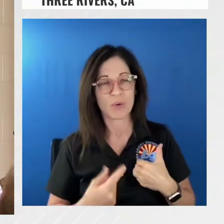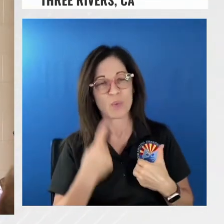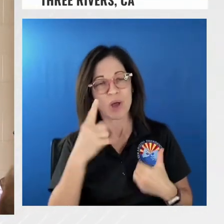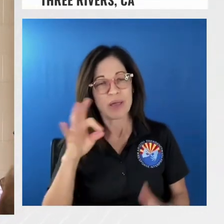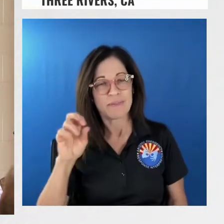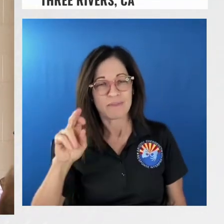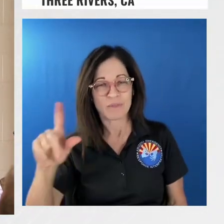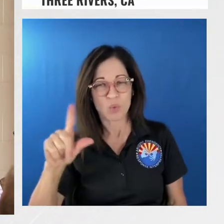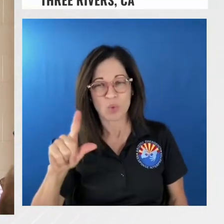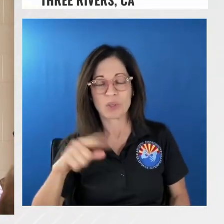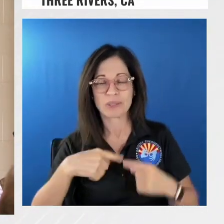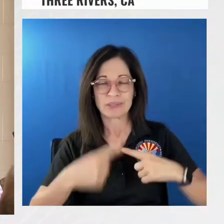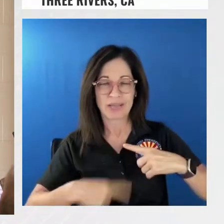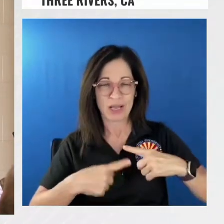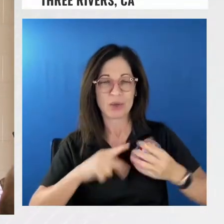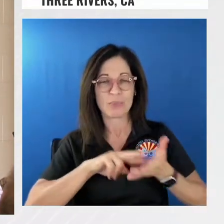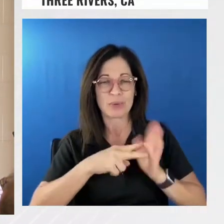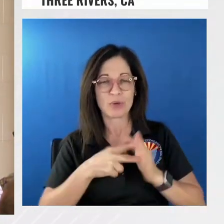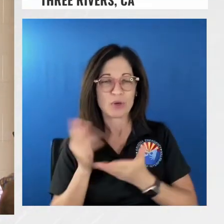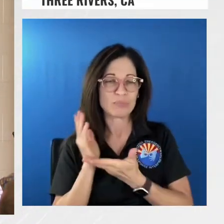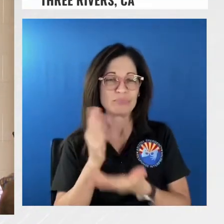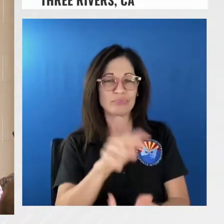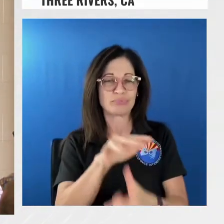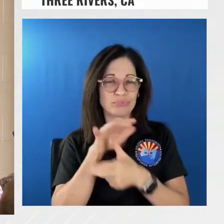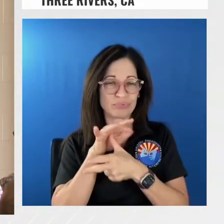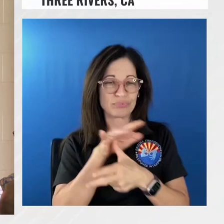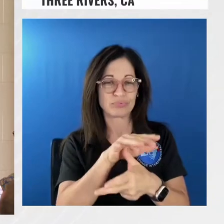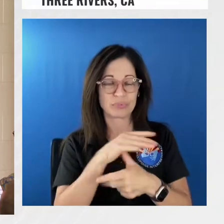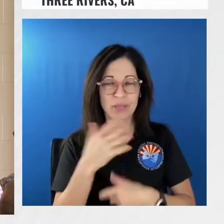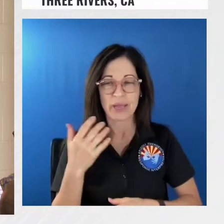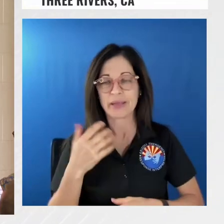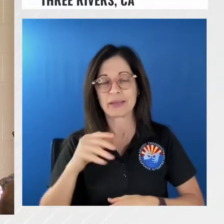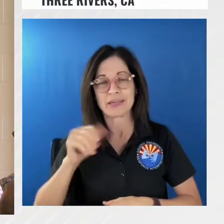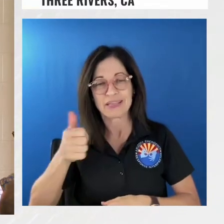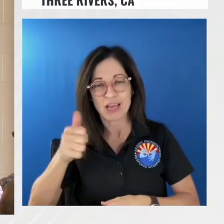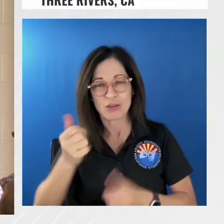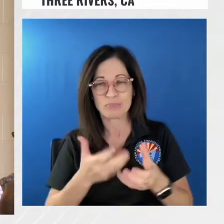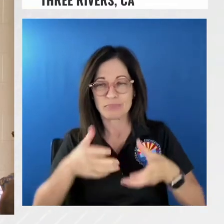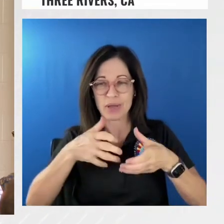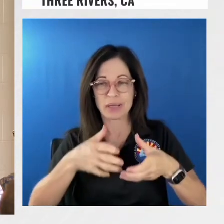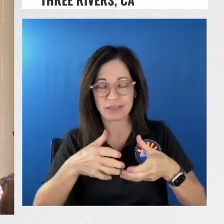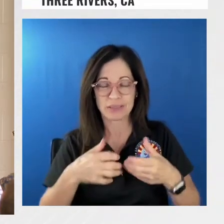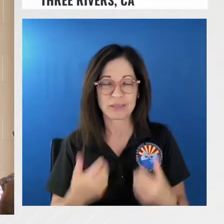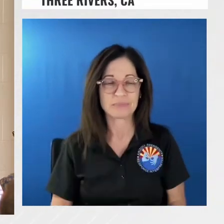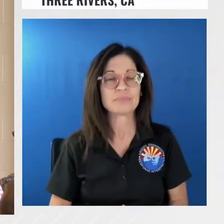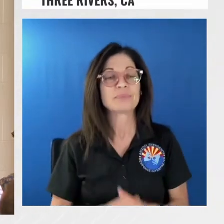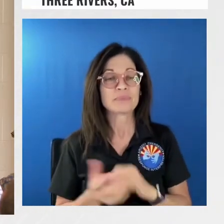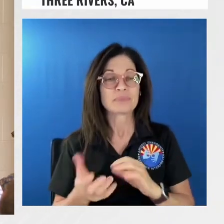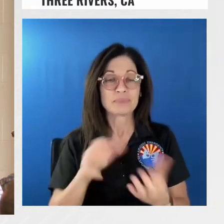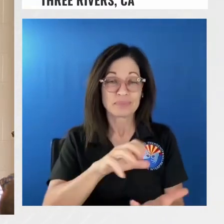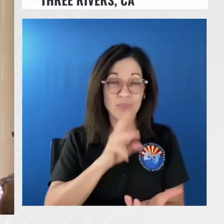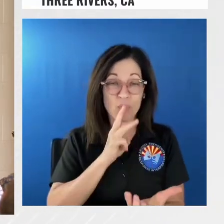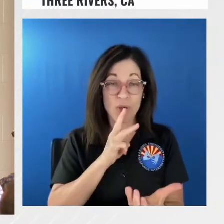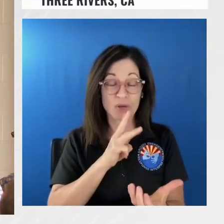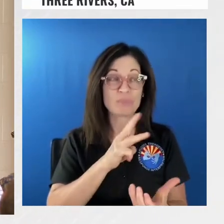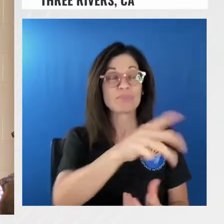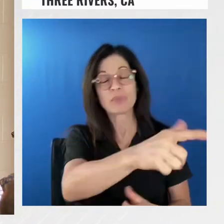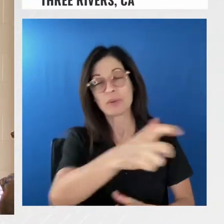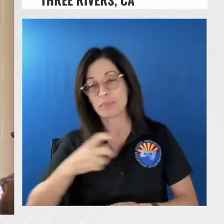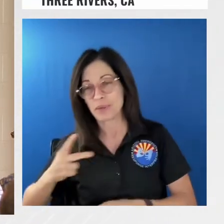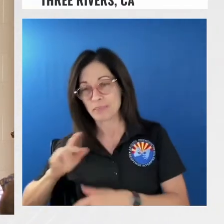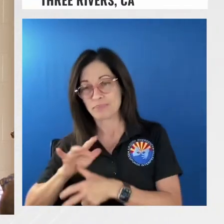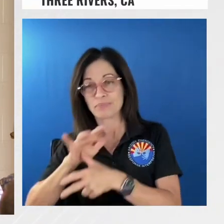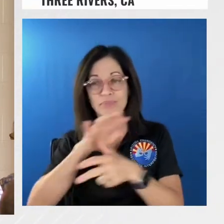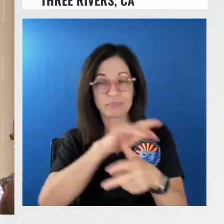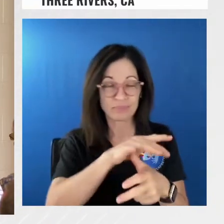buckets uh so a little over 1500 gallons of fuel uh water on that fire they did a load and return put another uh